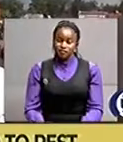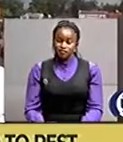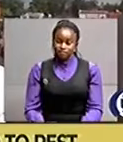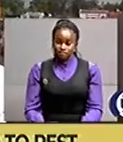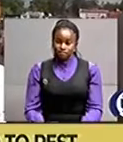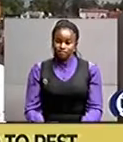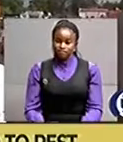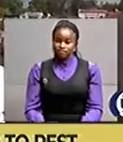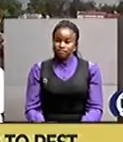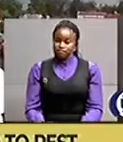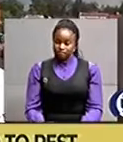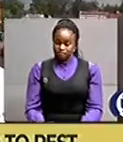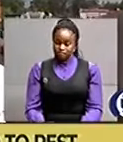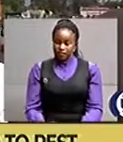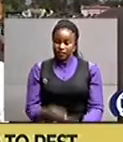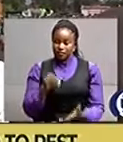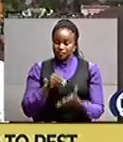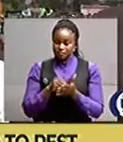but a fight